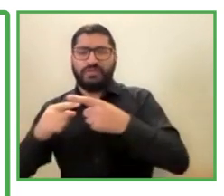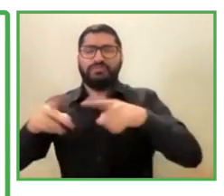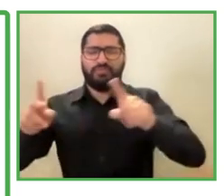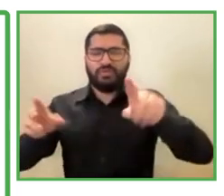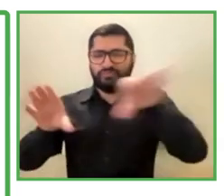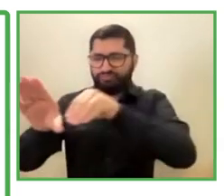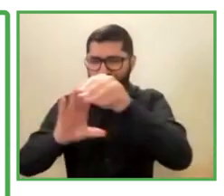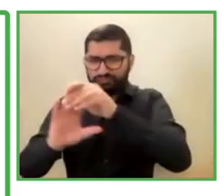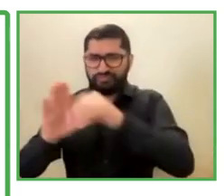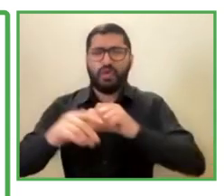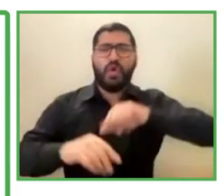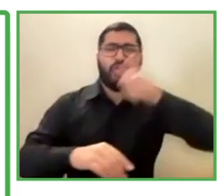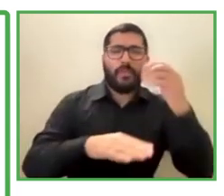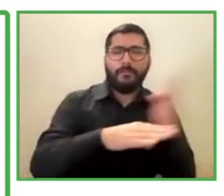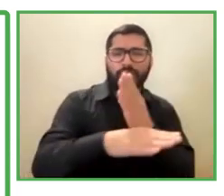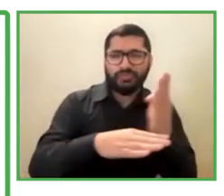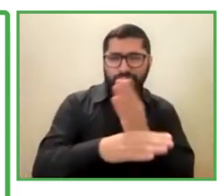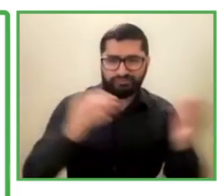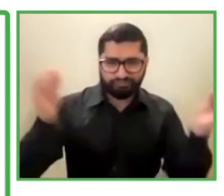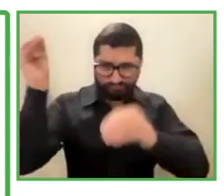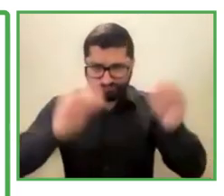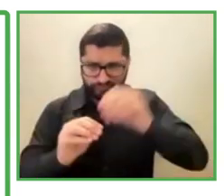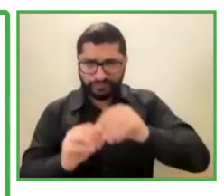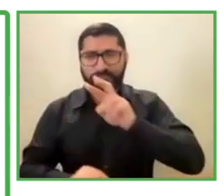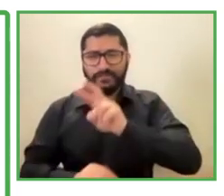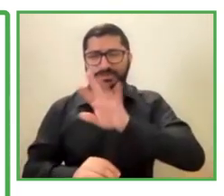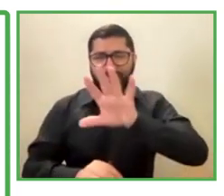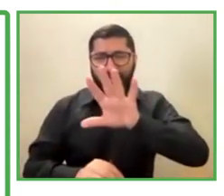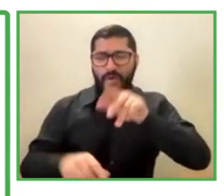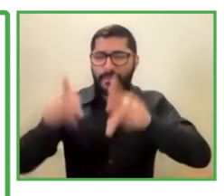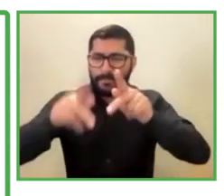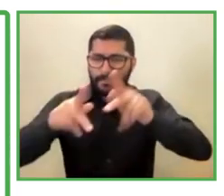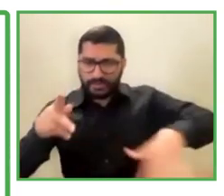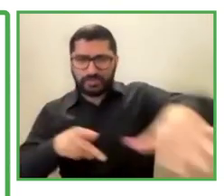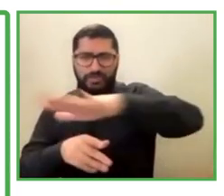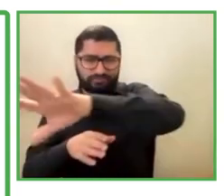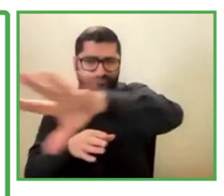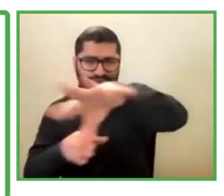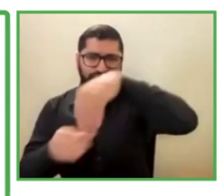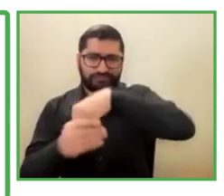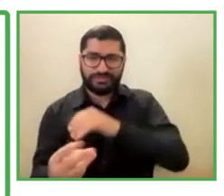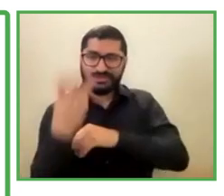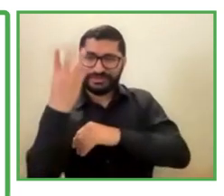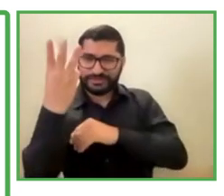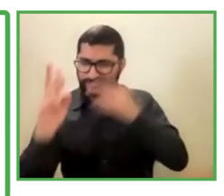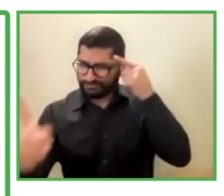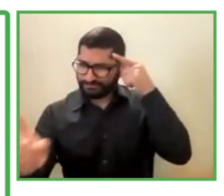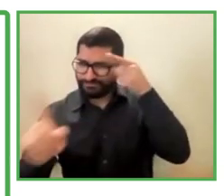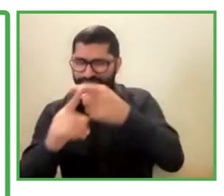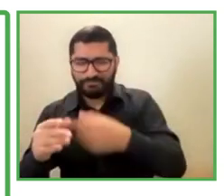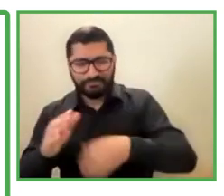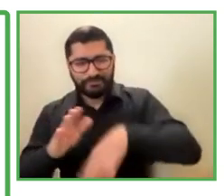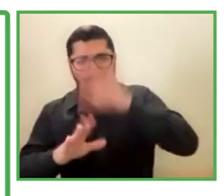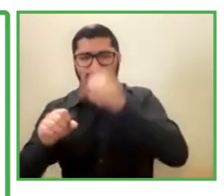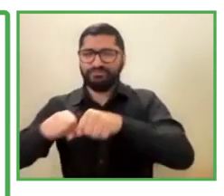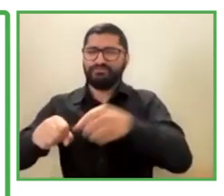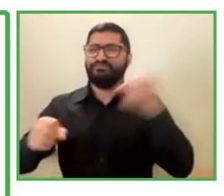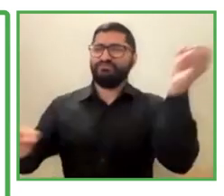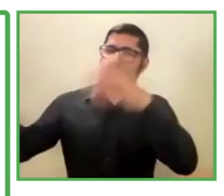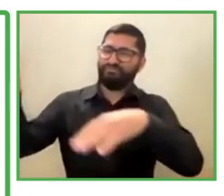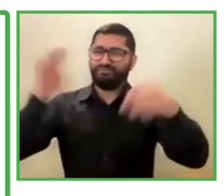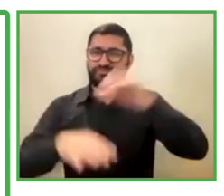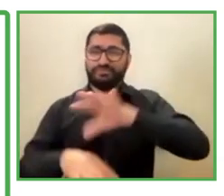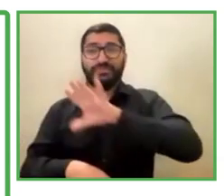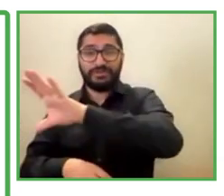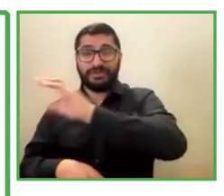suppliers, and more than 25,000 employees, which makes us the third biggest supermarket